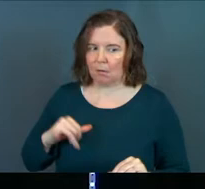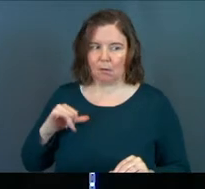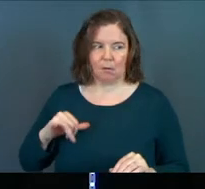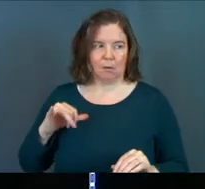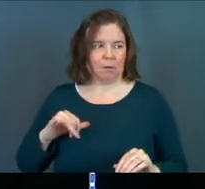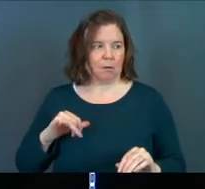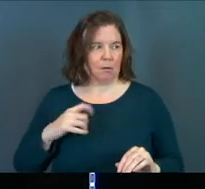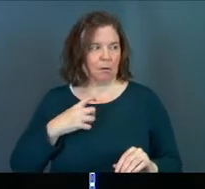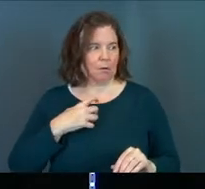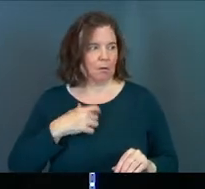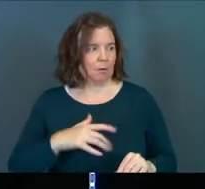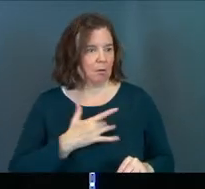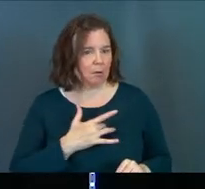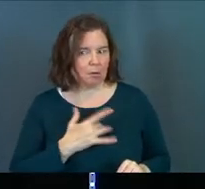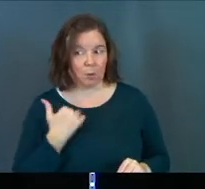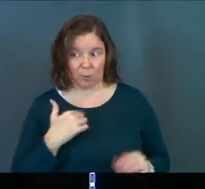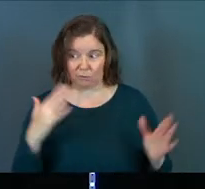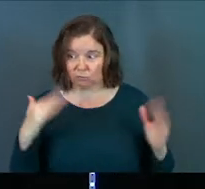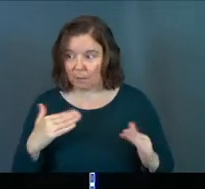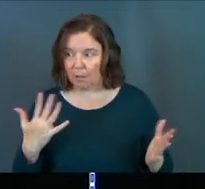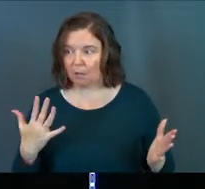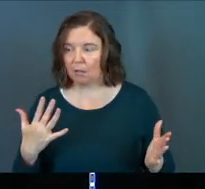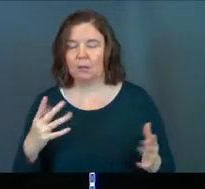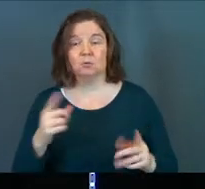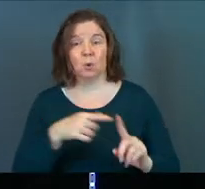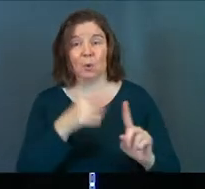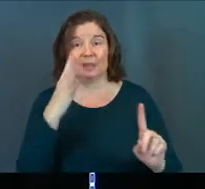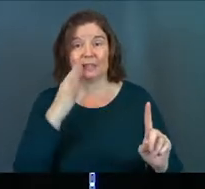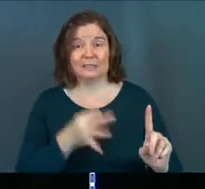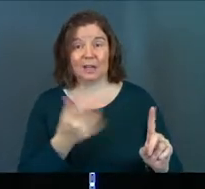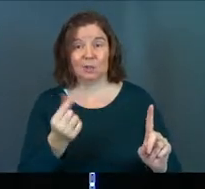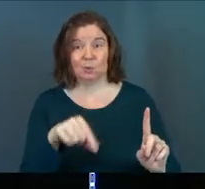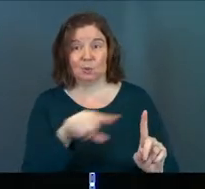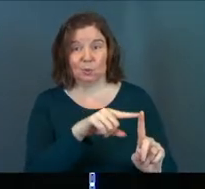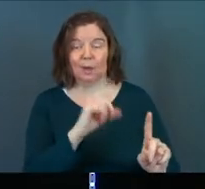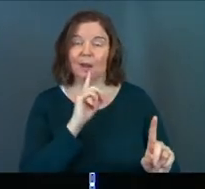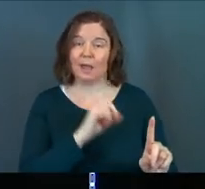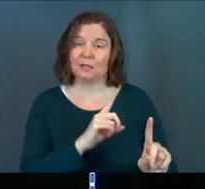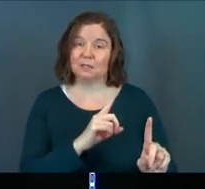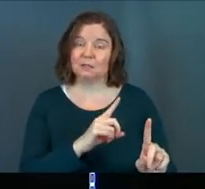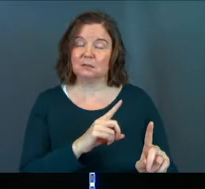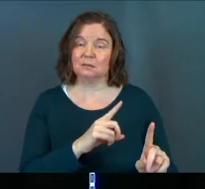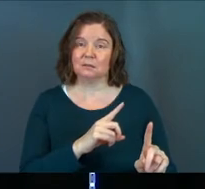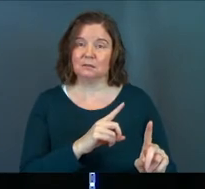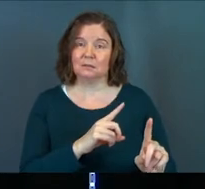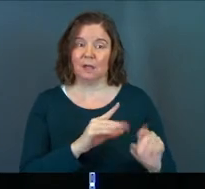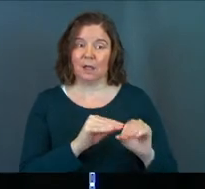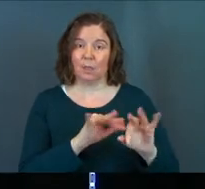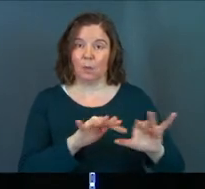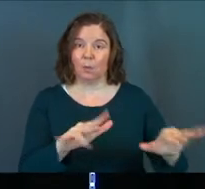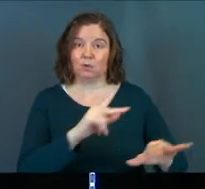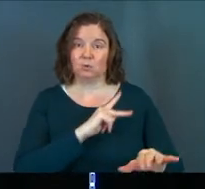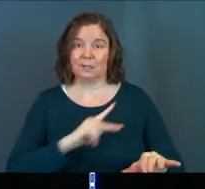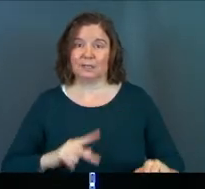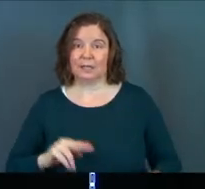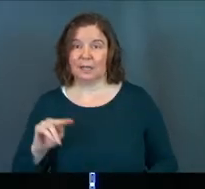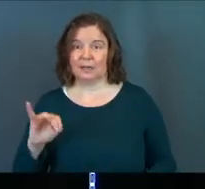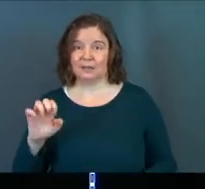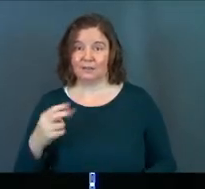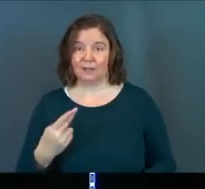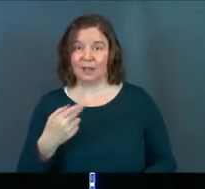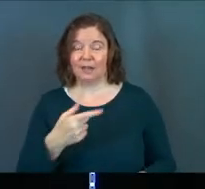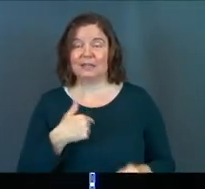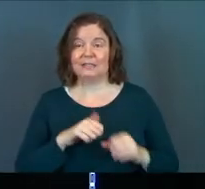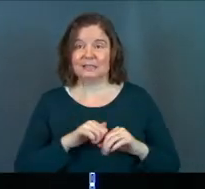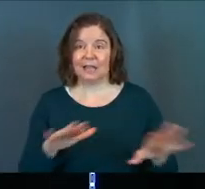his wrath here. We're in trouble. And so what they decide to do, it actually eventually gets, the word gets to the king of Nineveh. And